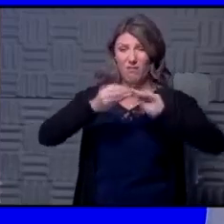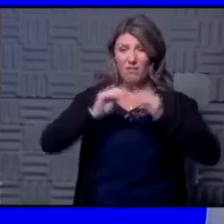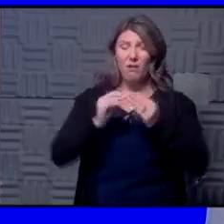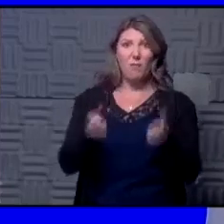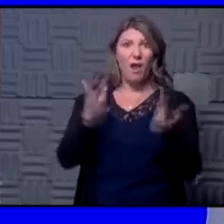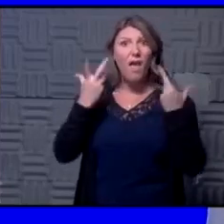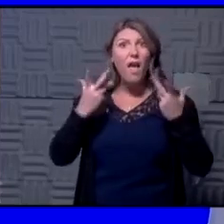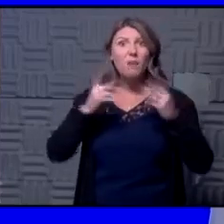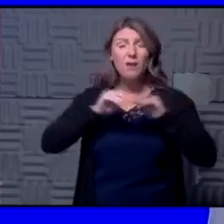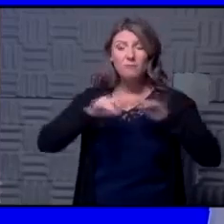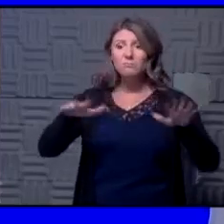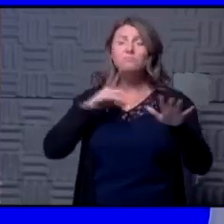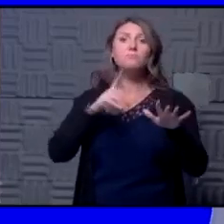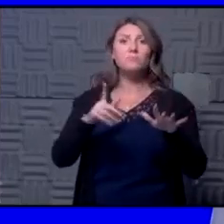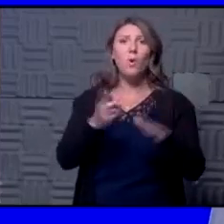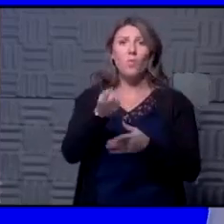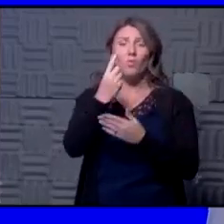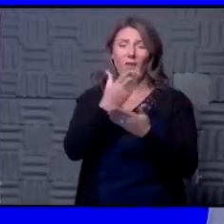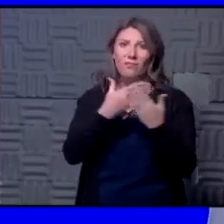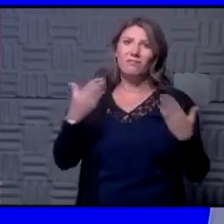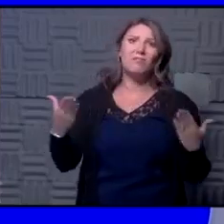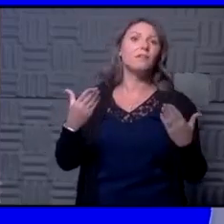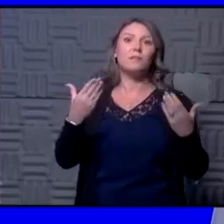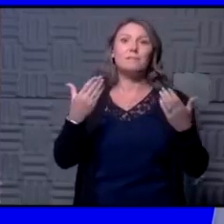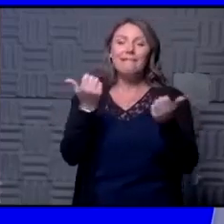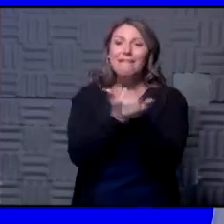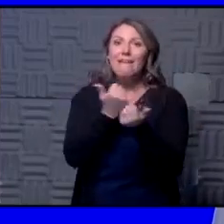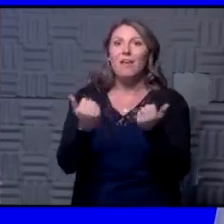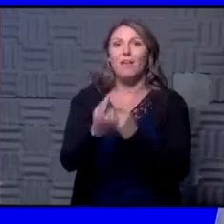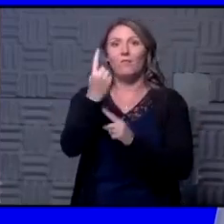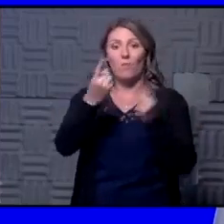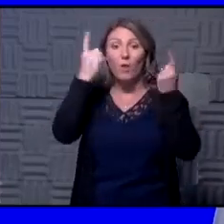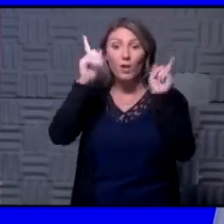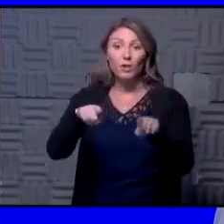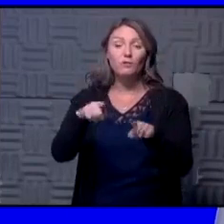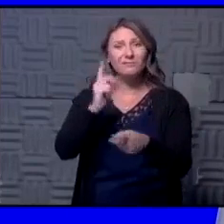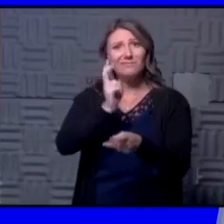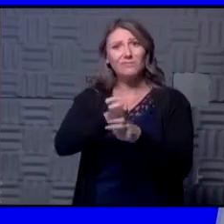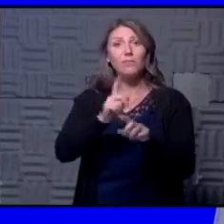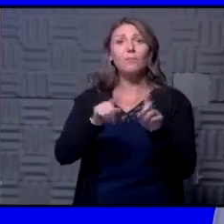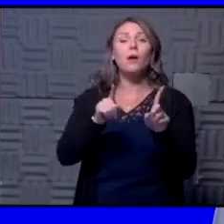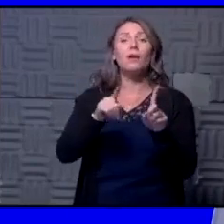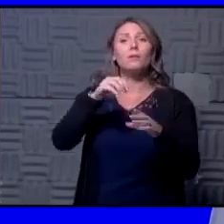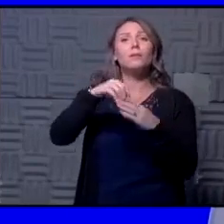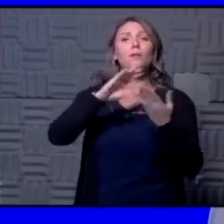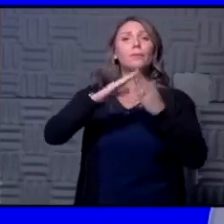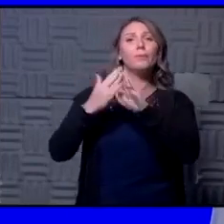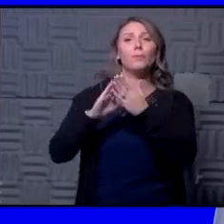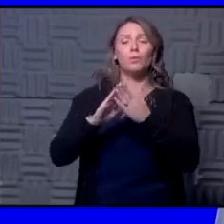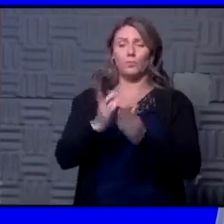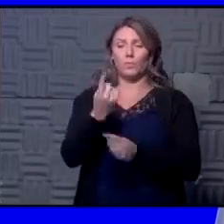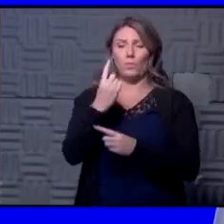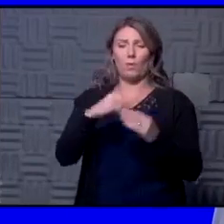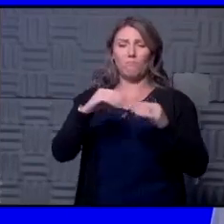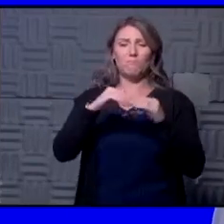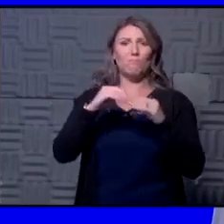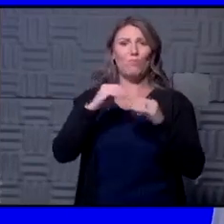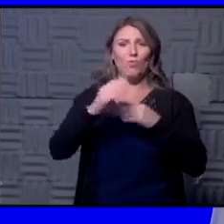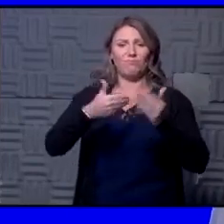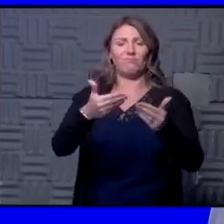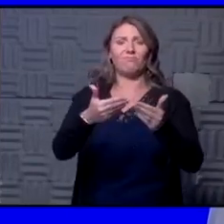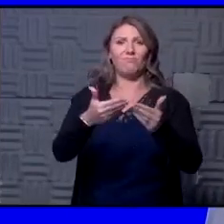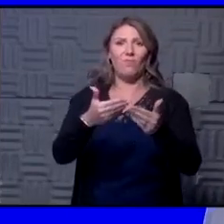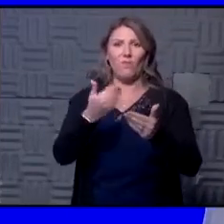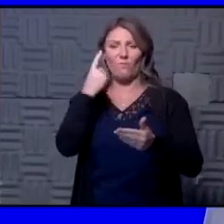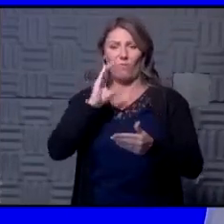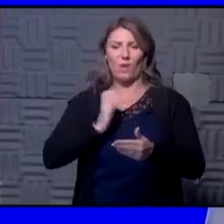one blanket thing to occur for everybody to agree and we've seen that but certainly in the communities and this is one more step towards getting our